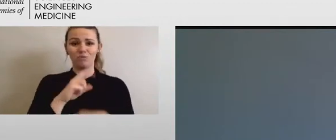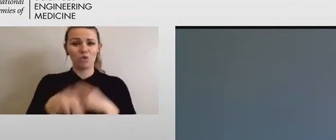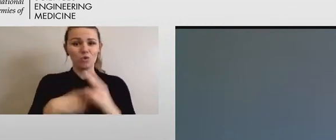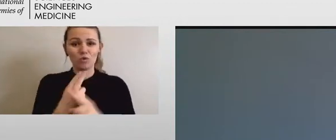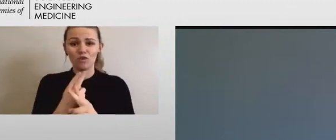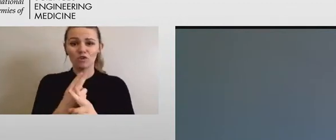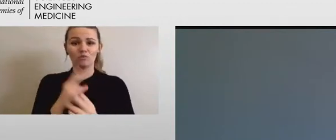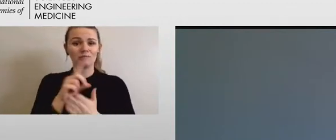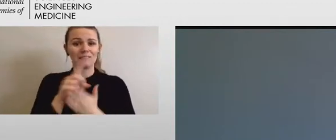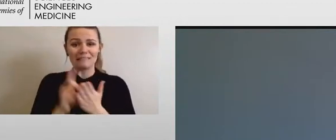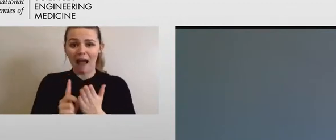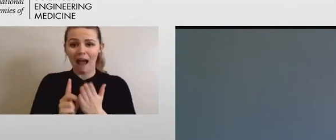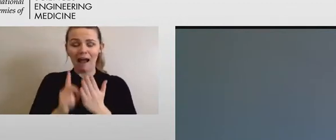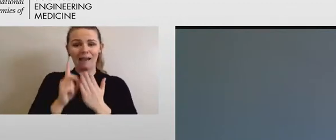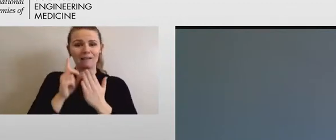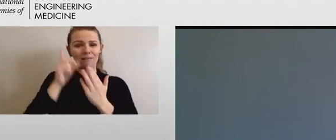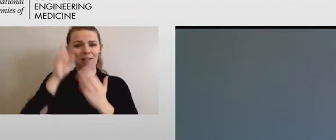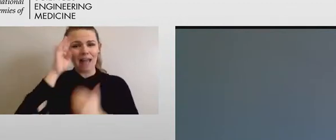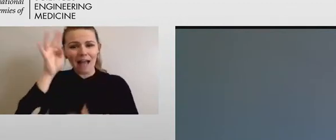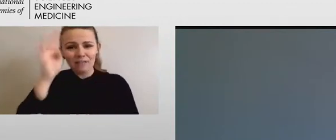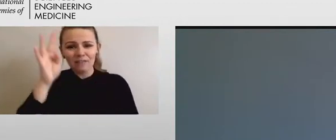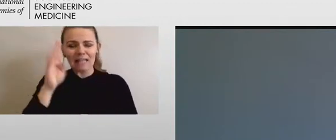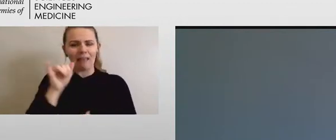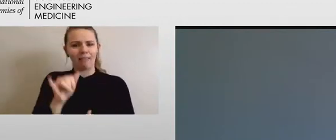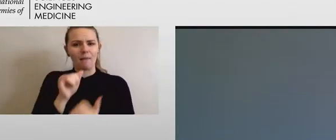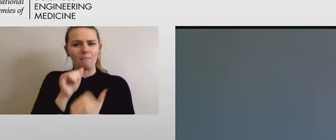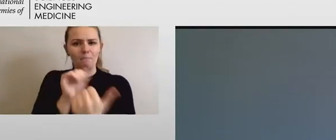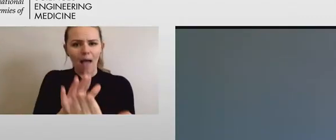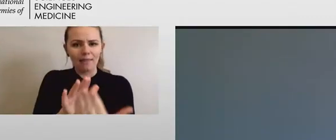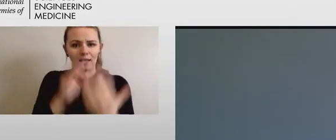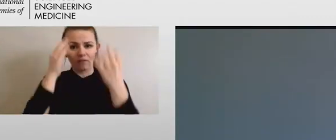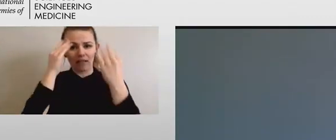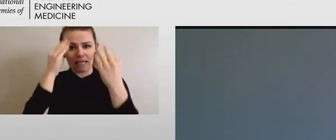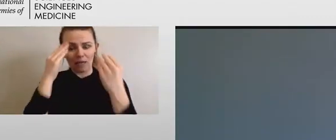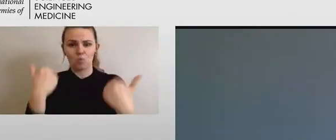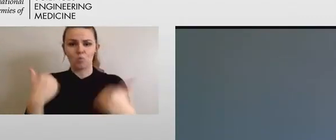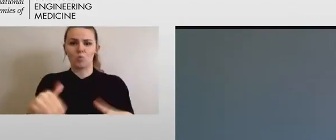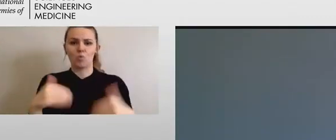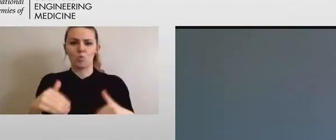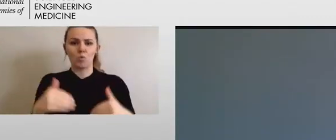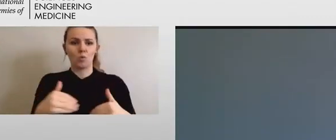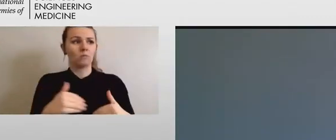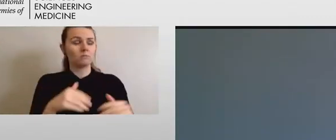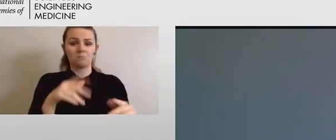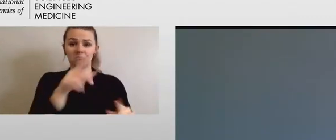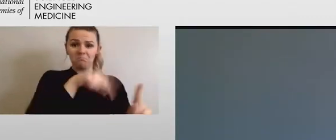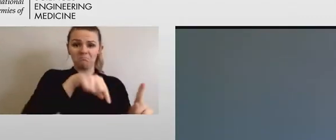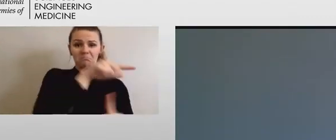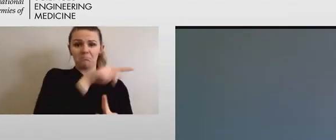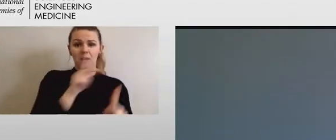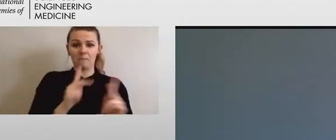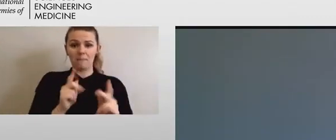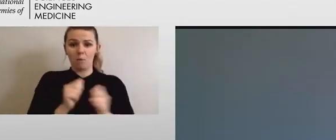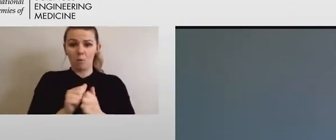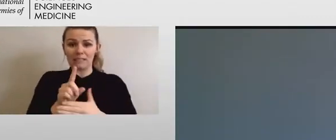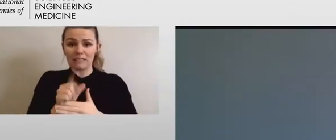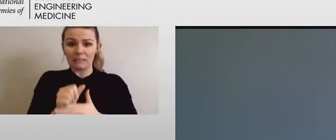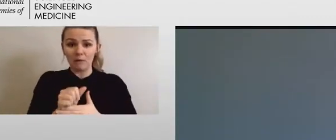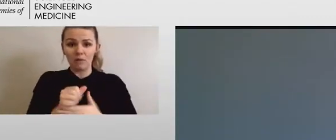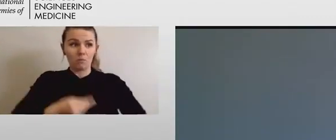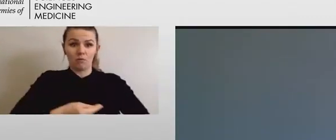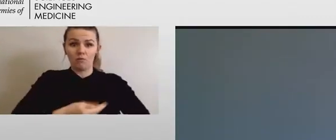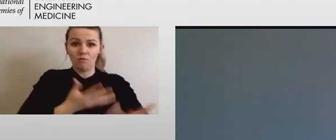method of thinking can go a long way in providing other people with disabilities access to lab environments.